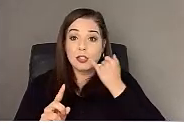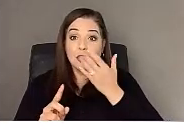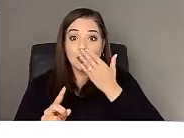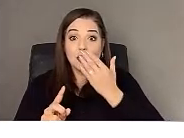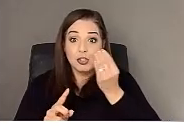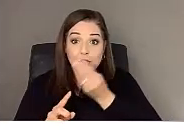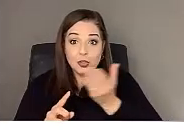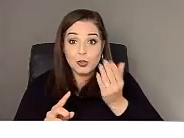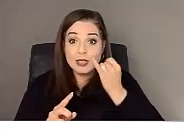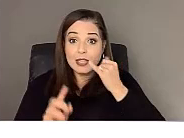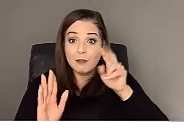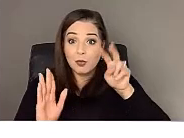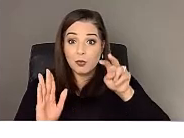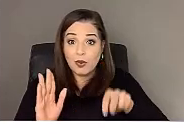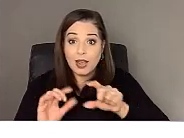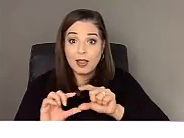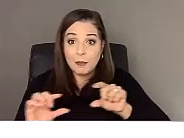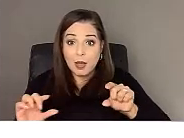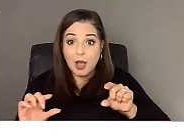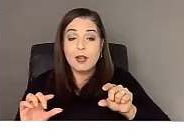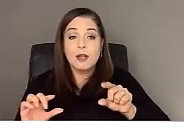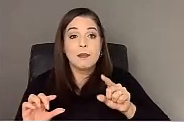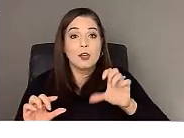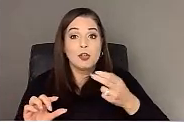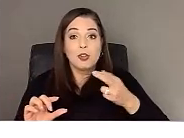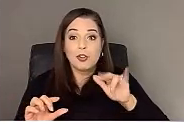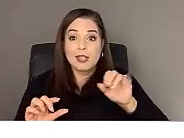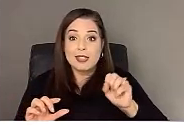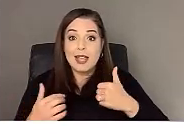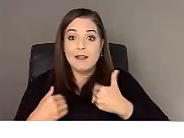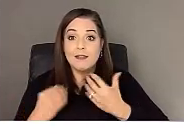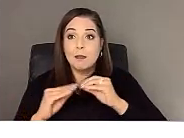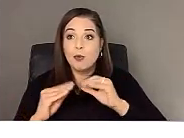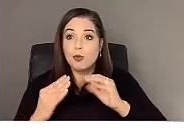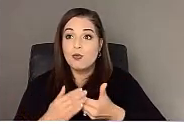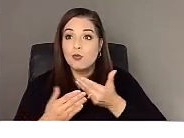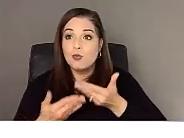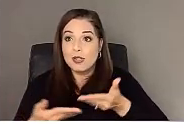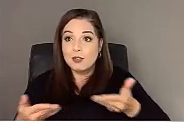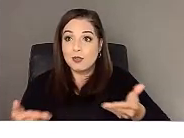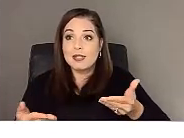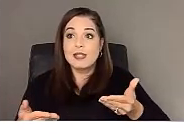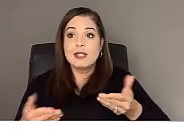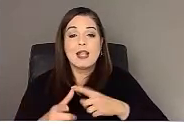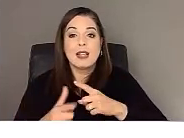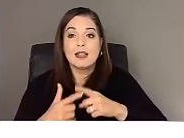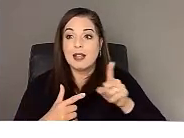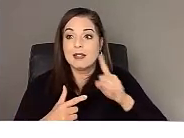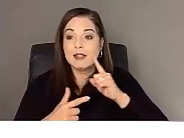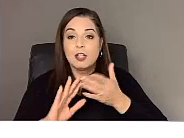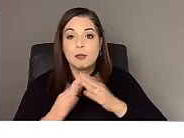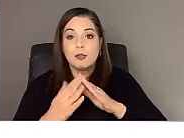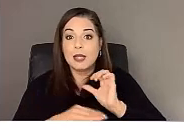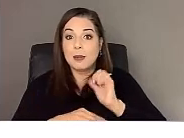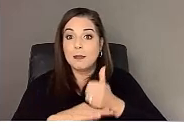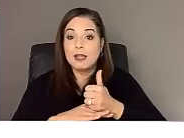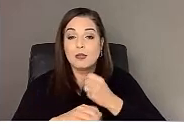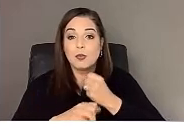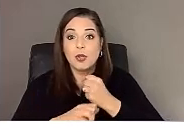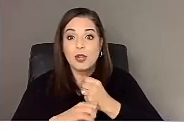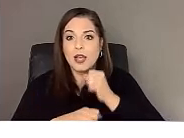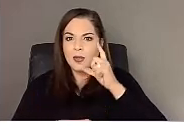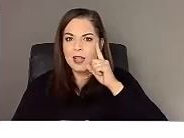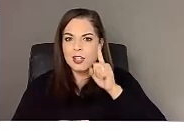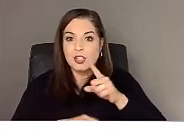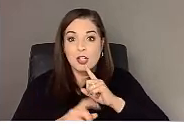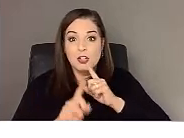bottom about Chris having some new resources about defining community-based work, I don't think that's what she's going to talk about, but she's going to